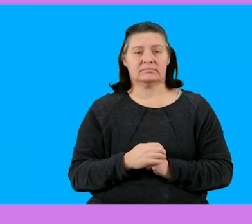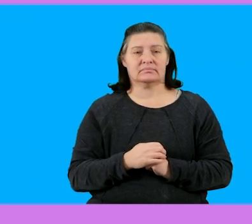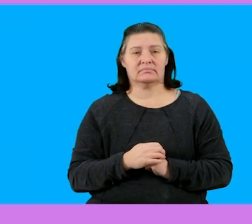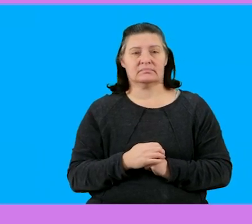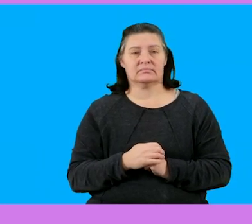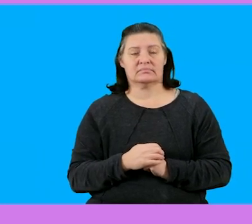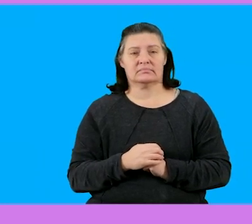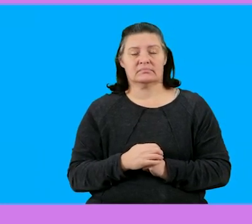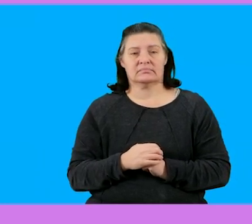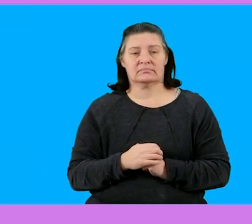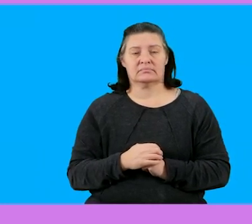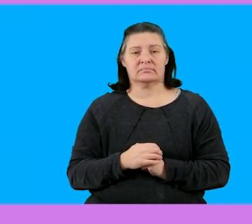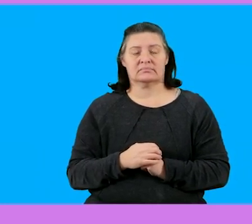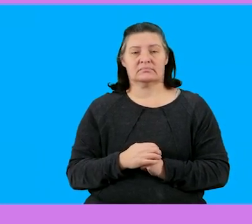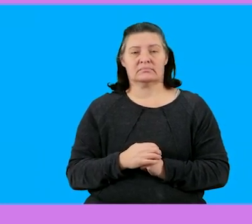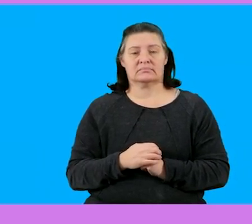as well